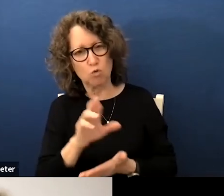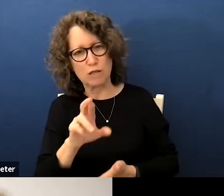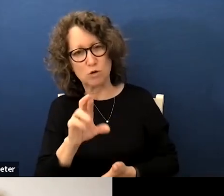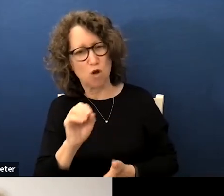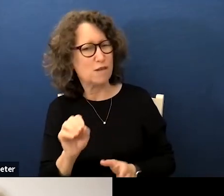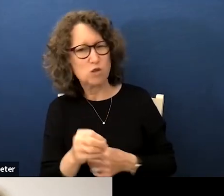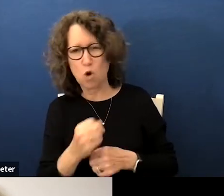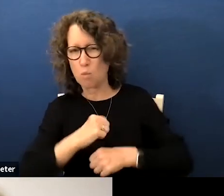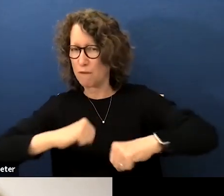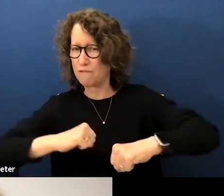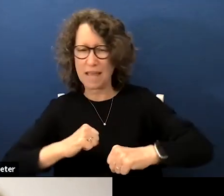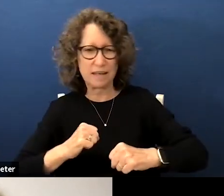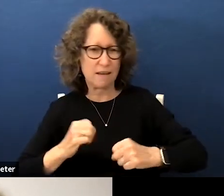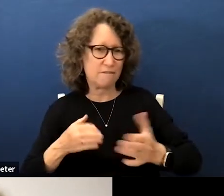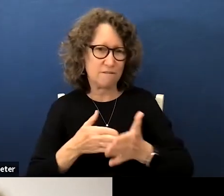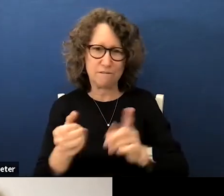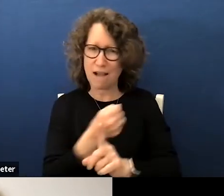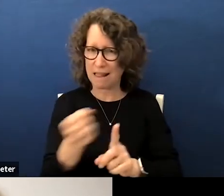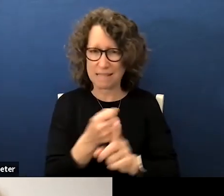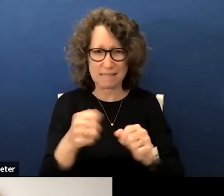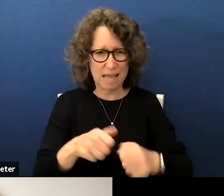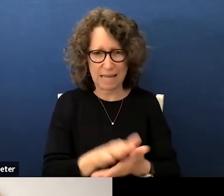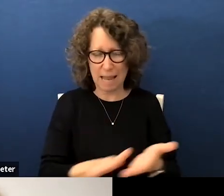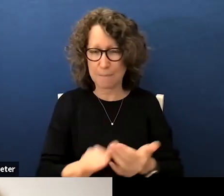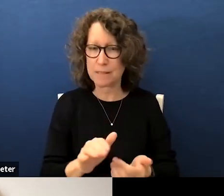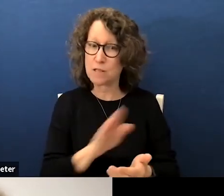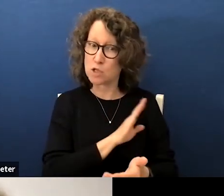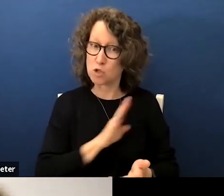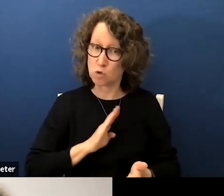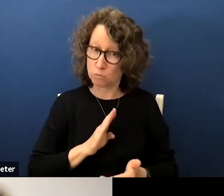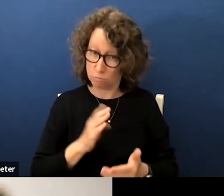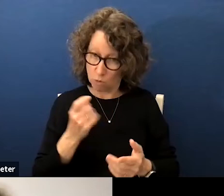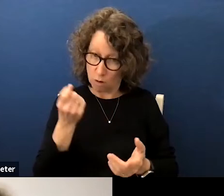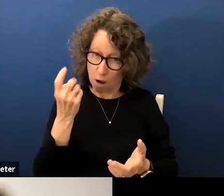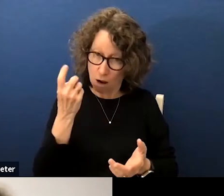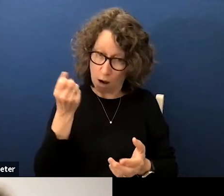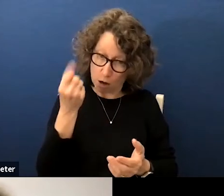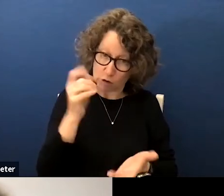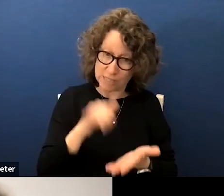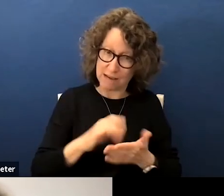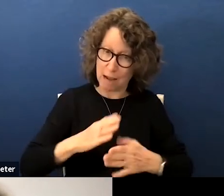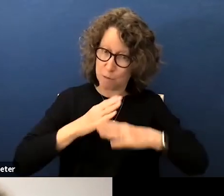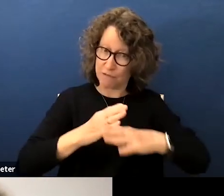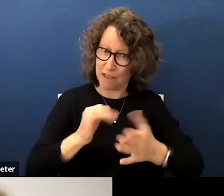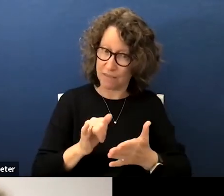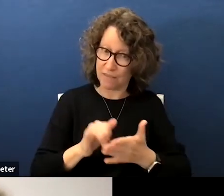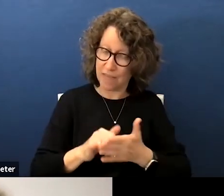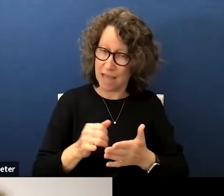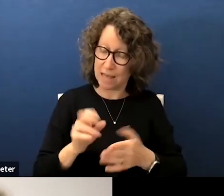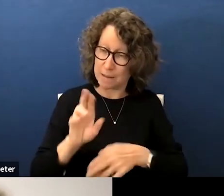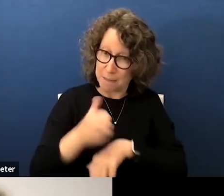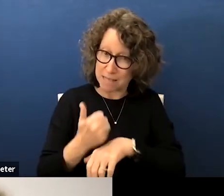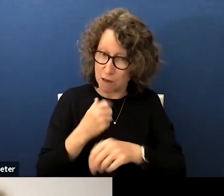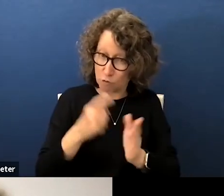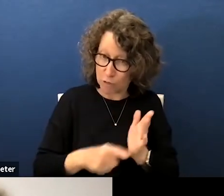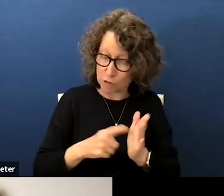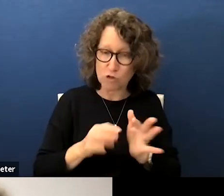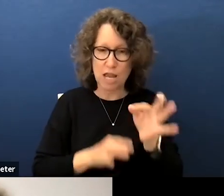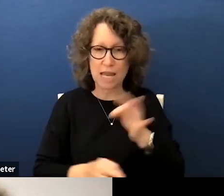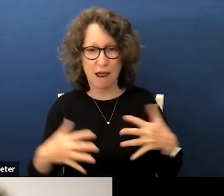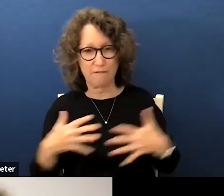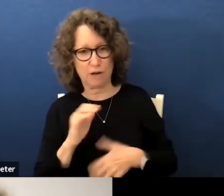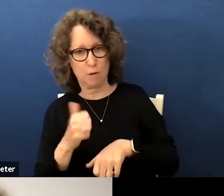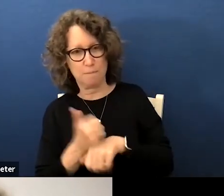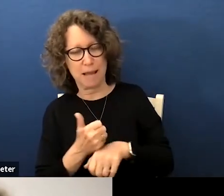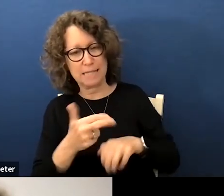on school campuses the school board recognized this truth as well and we need preventative measures based on research and not fear-based